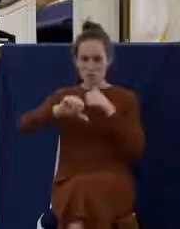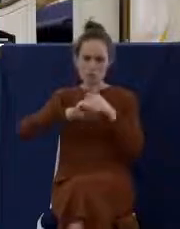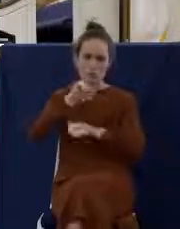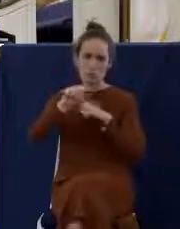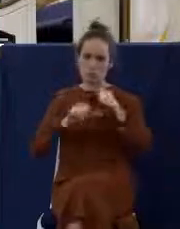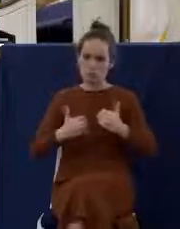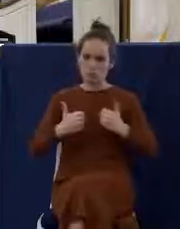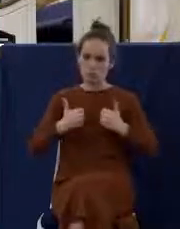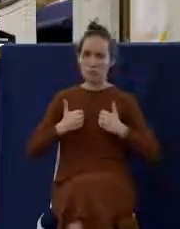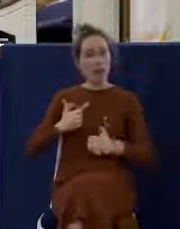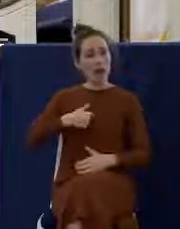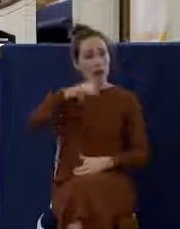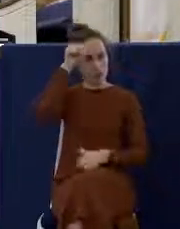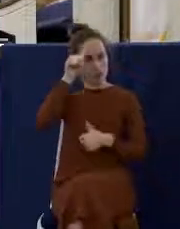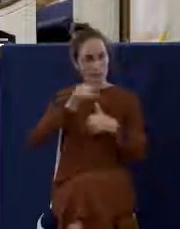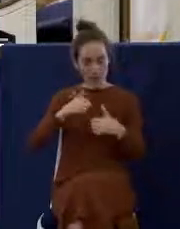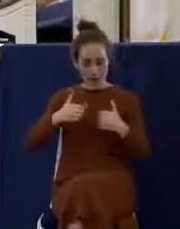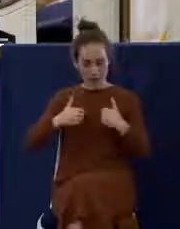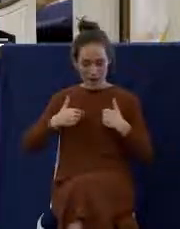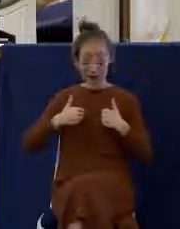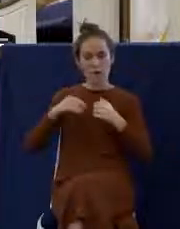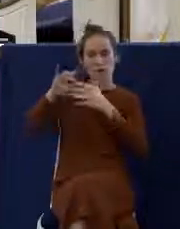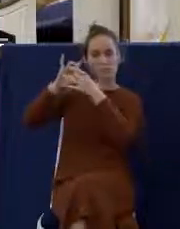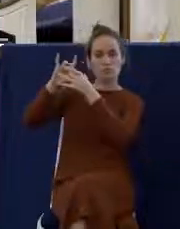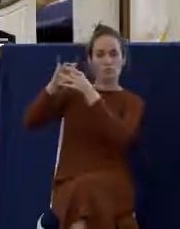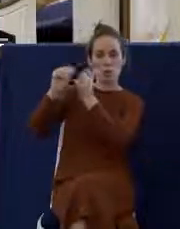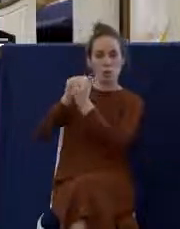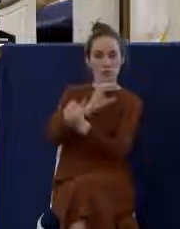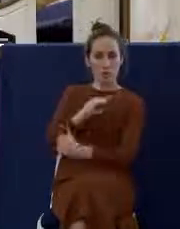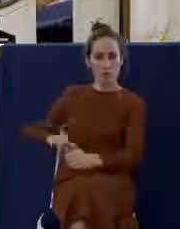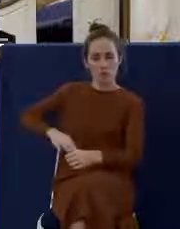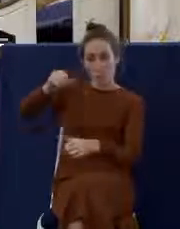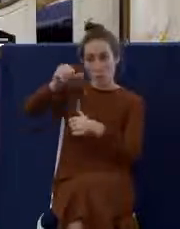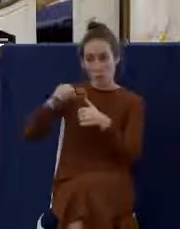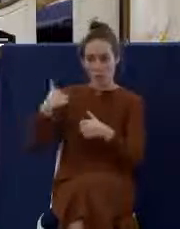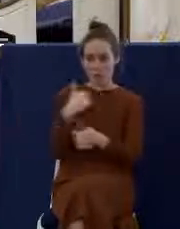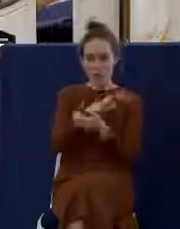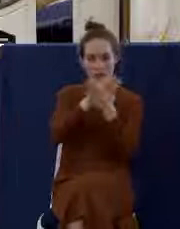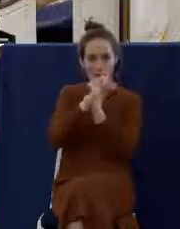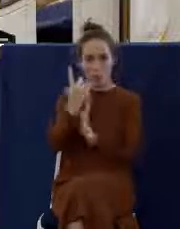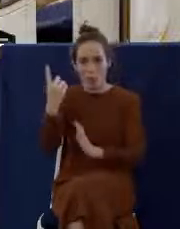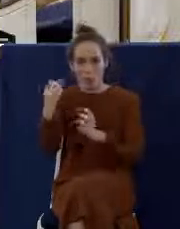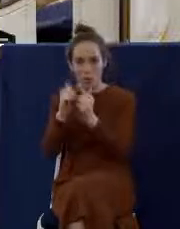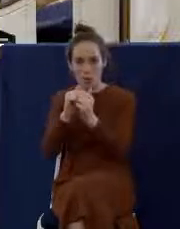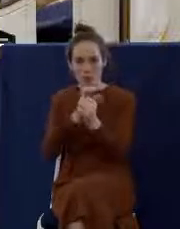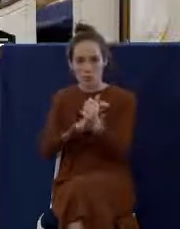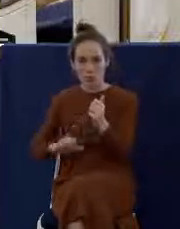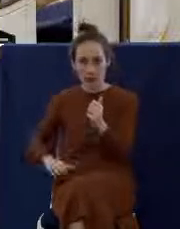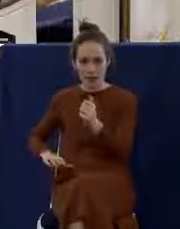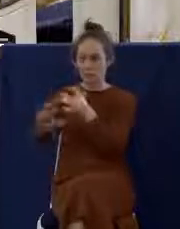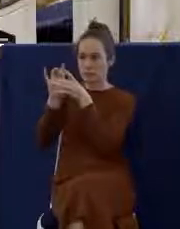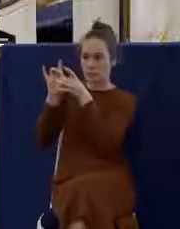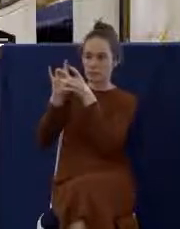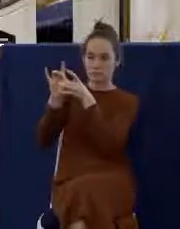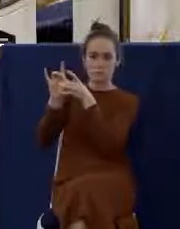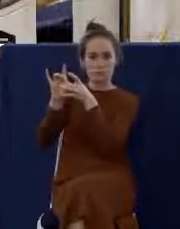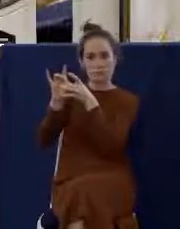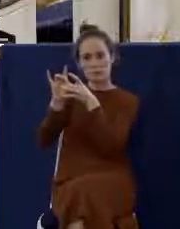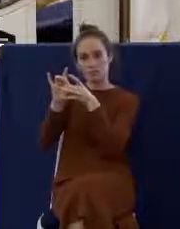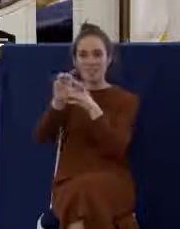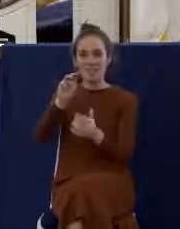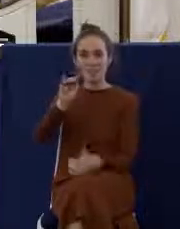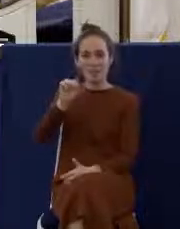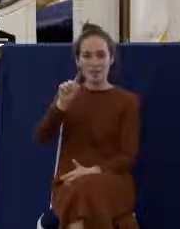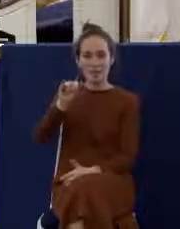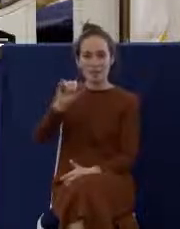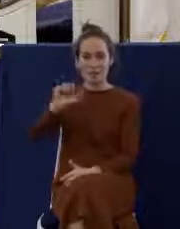of the oneness that I have with Christ. Remember, we are one with him. Remember, that's called the mystical union of the believer. I'm one with Jesus.